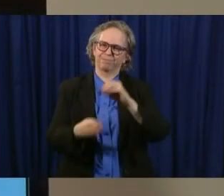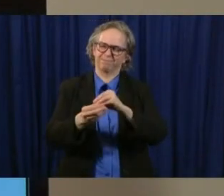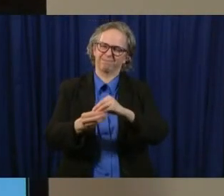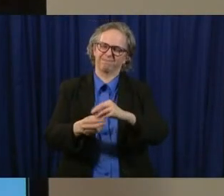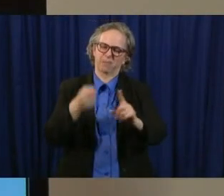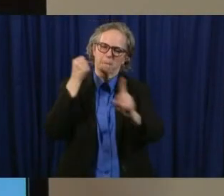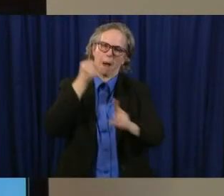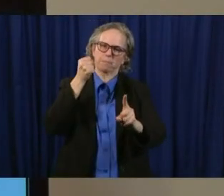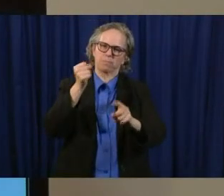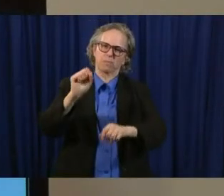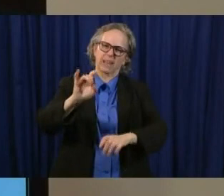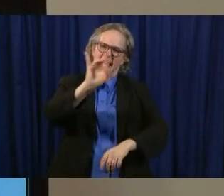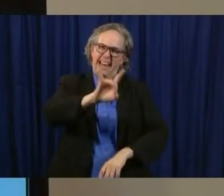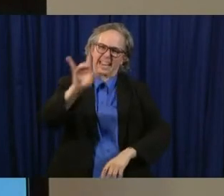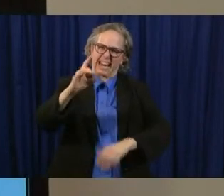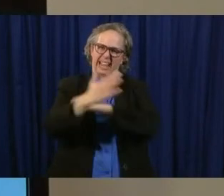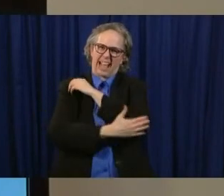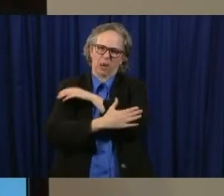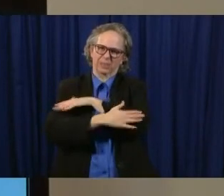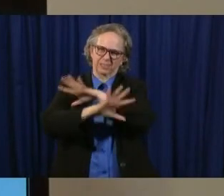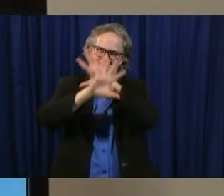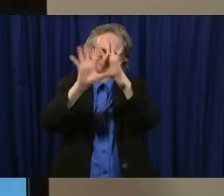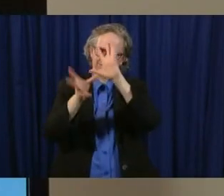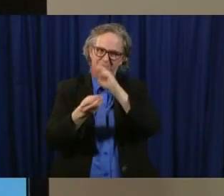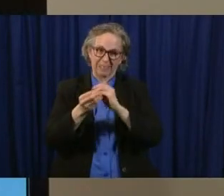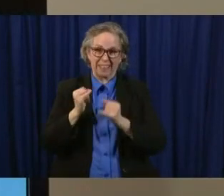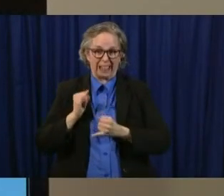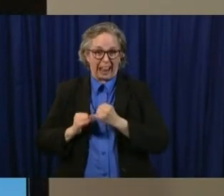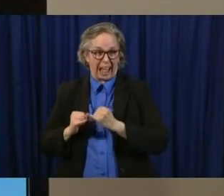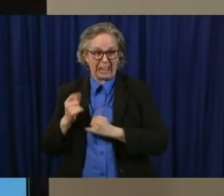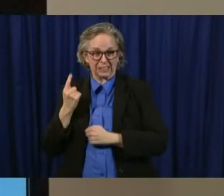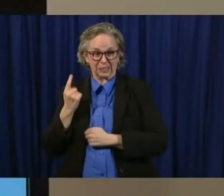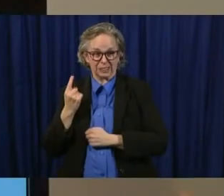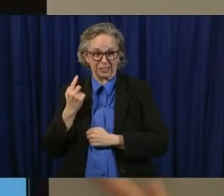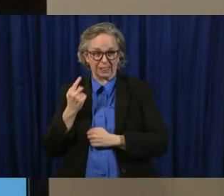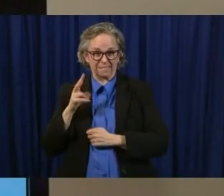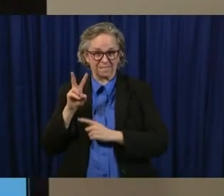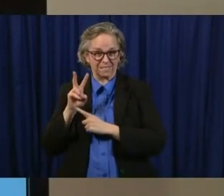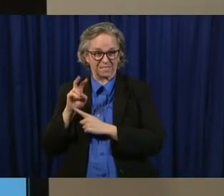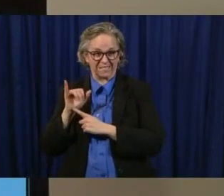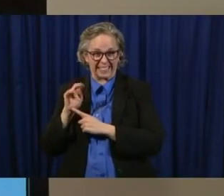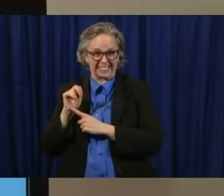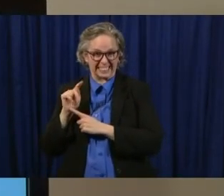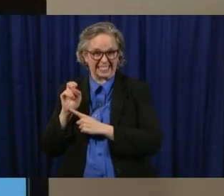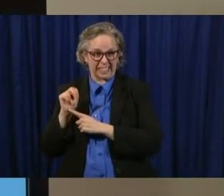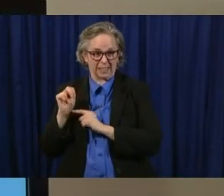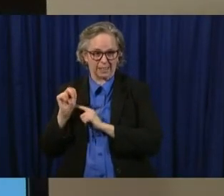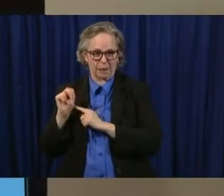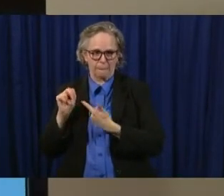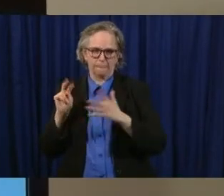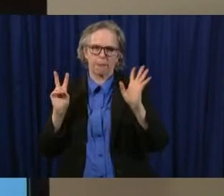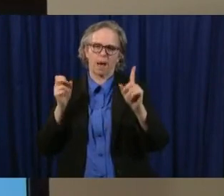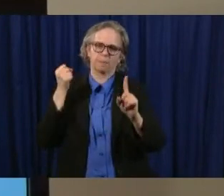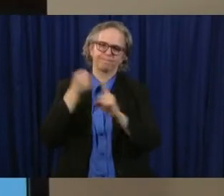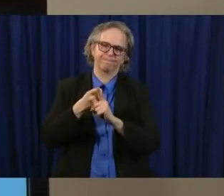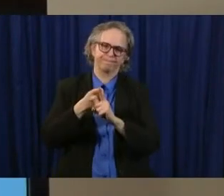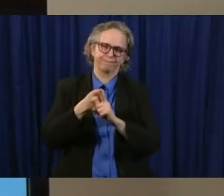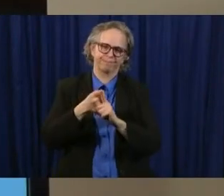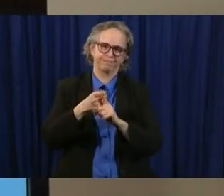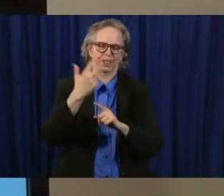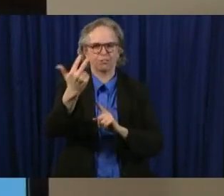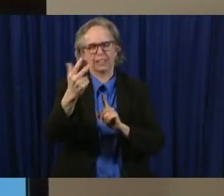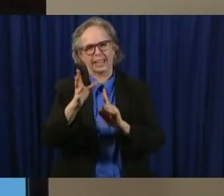three cases in the last county which is venton county so we are now seeing cases next slide um